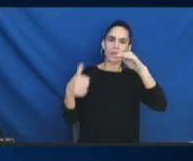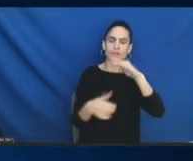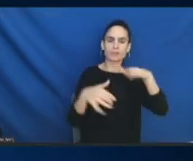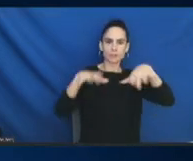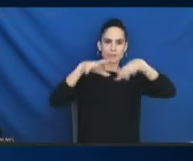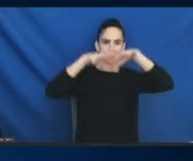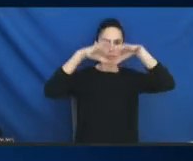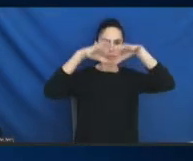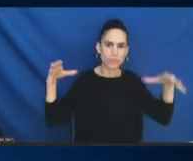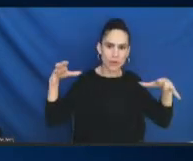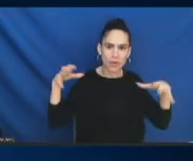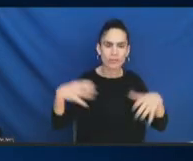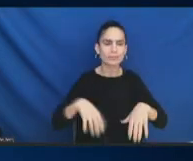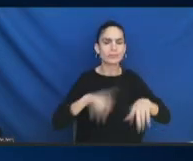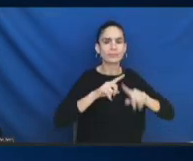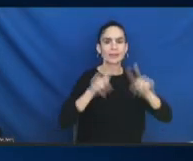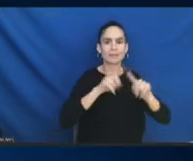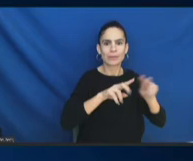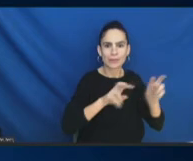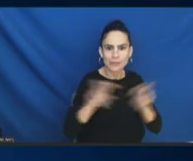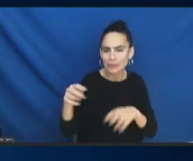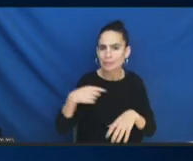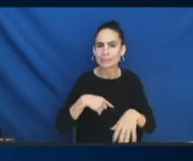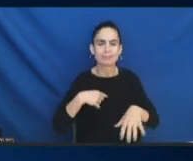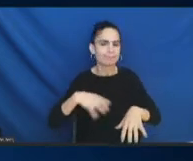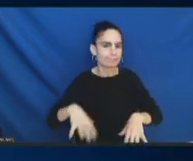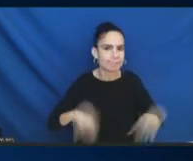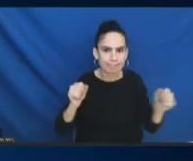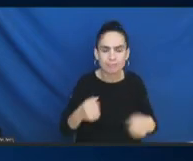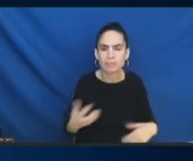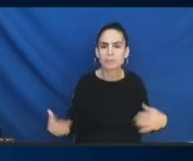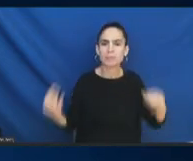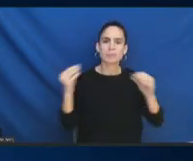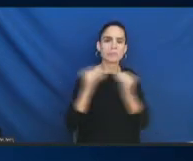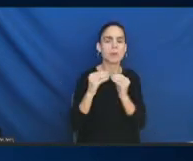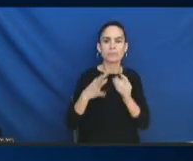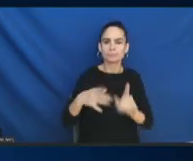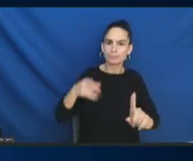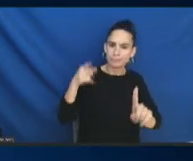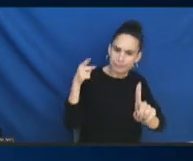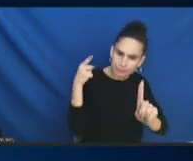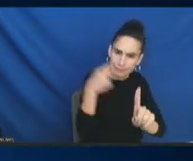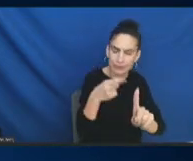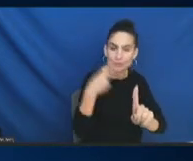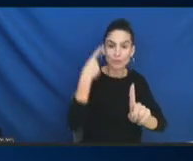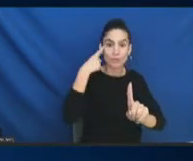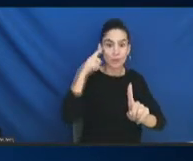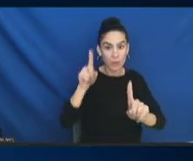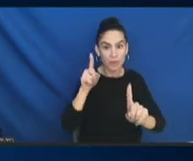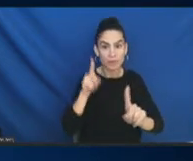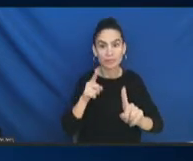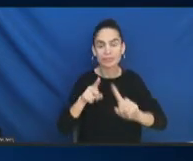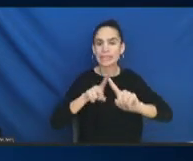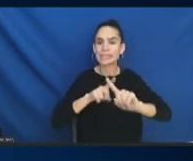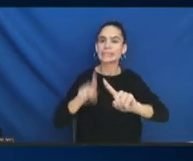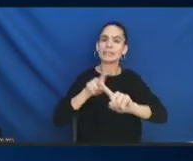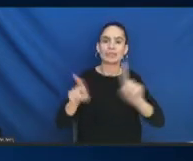as commissioners, but then more highly specialized for a specific stakeholder group or region.